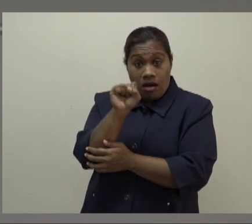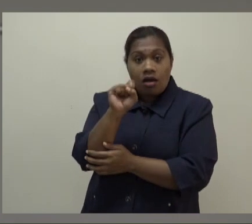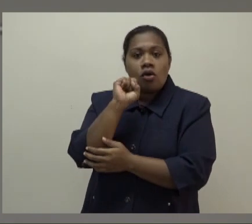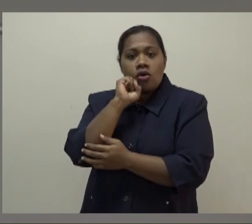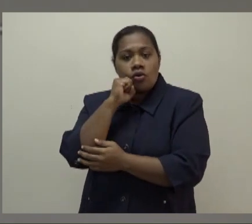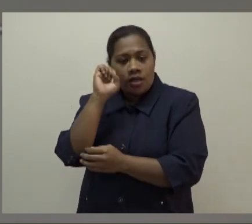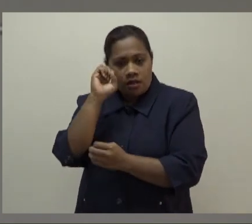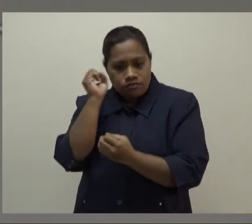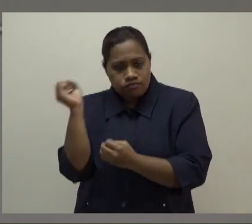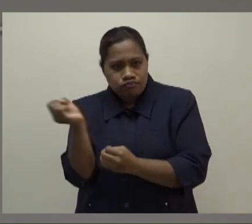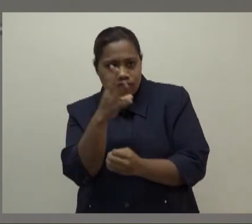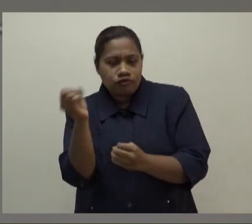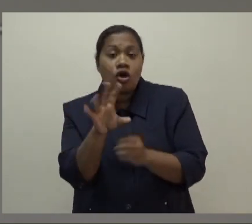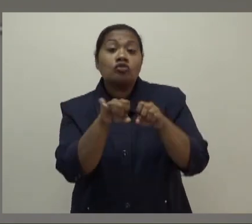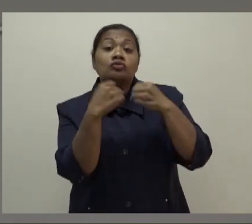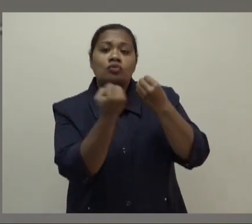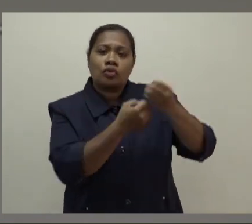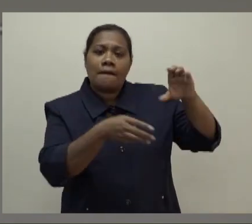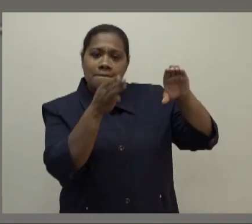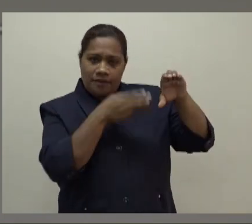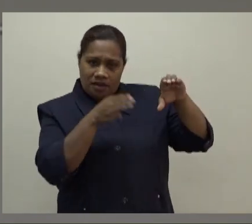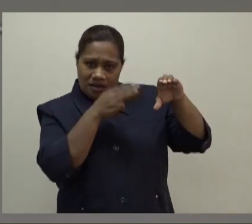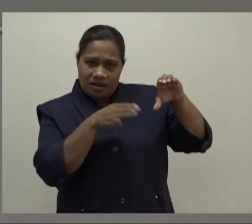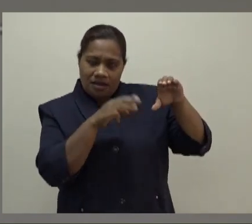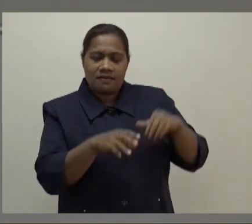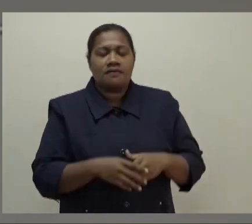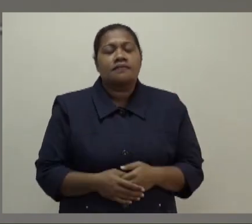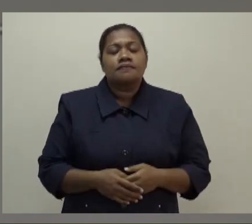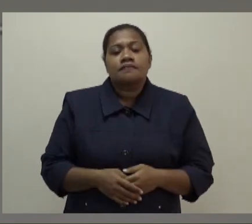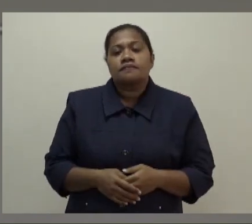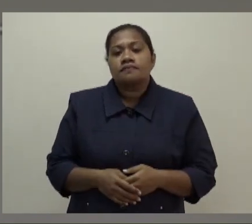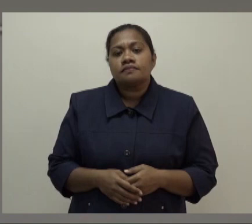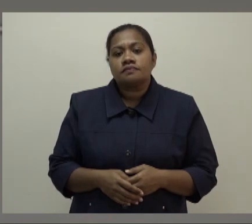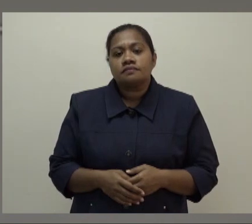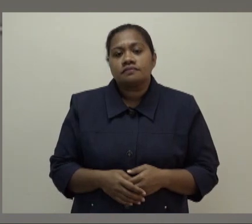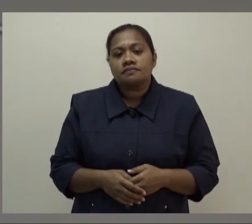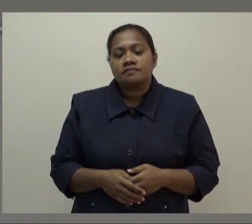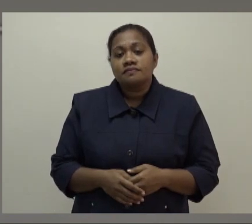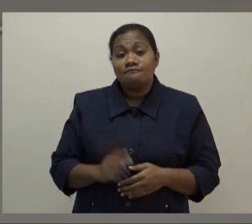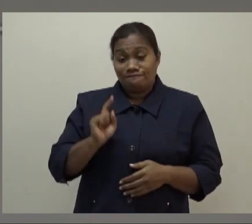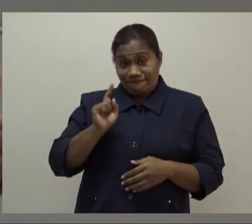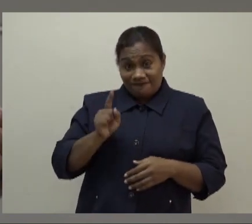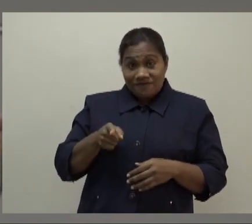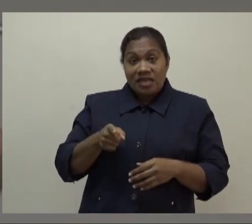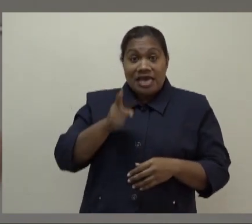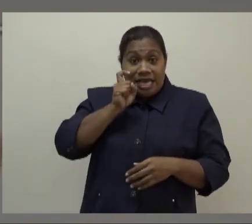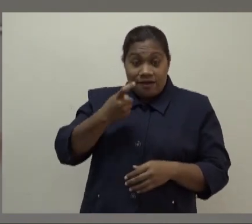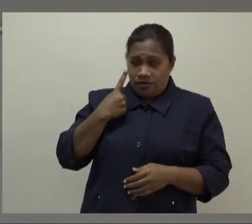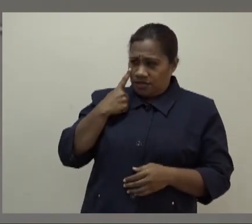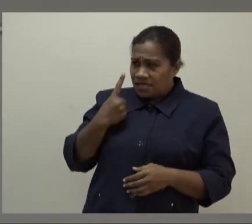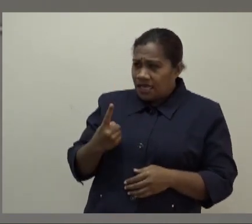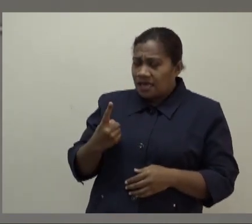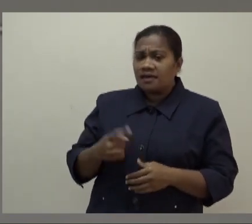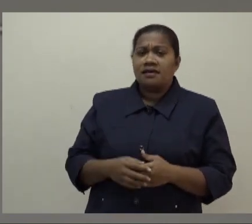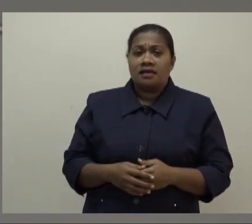media platforms and we'll also push it out on the print media as well. So that is another way if you see the vehicle, if